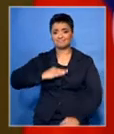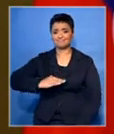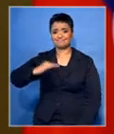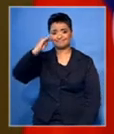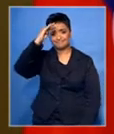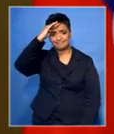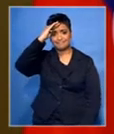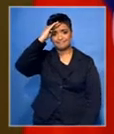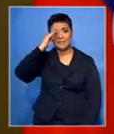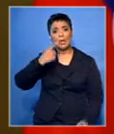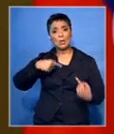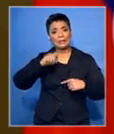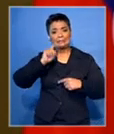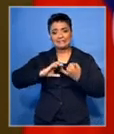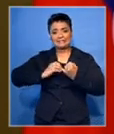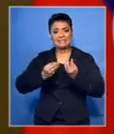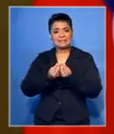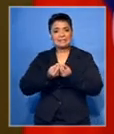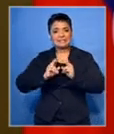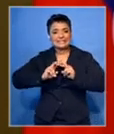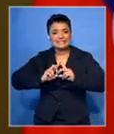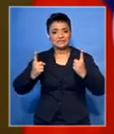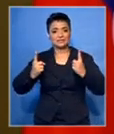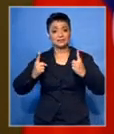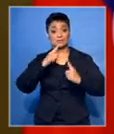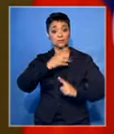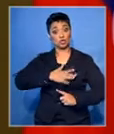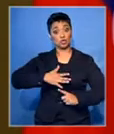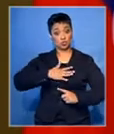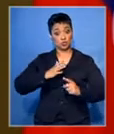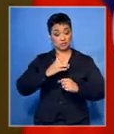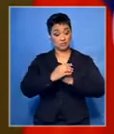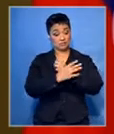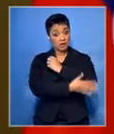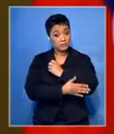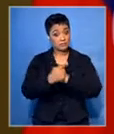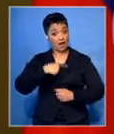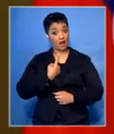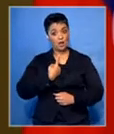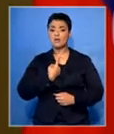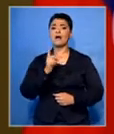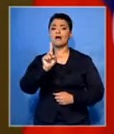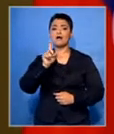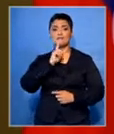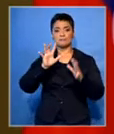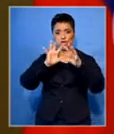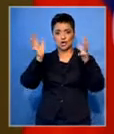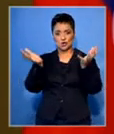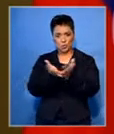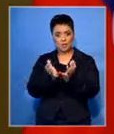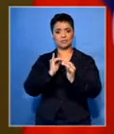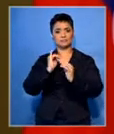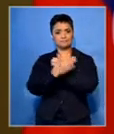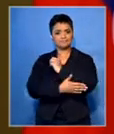at what other kind of initiative we can take, not only as a country, but as an international community, to really stop this